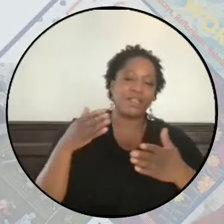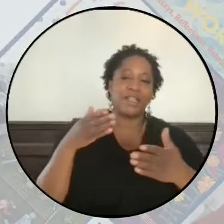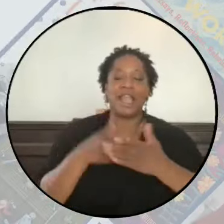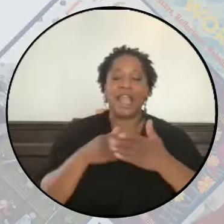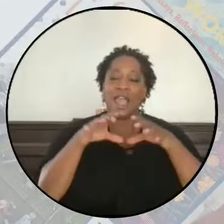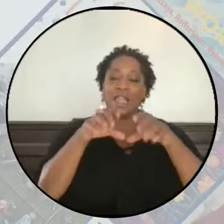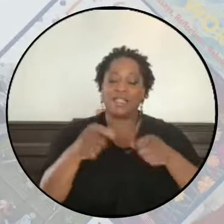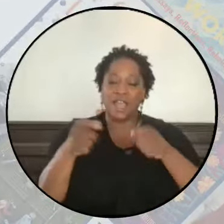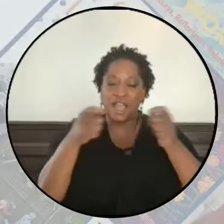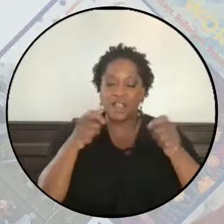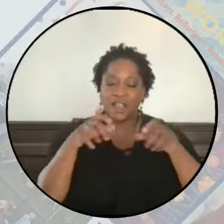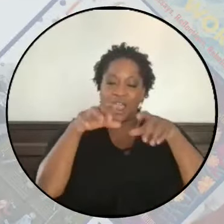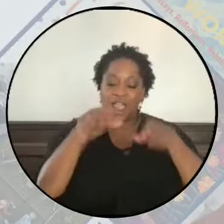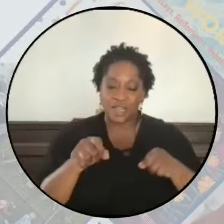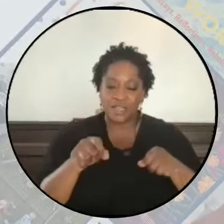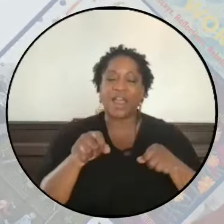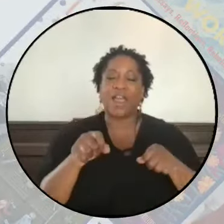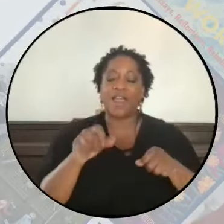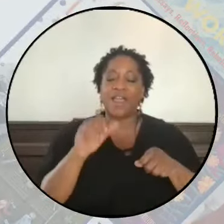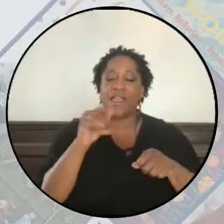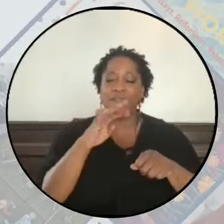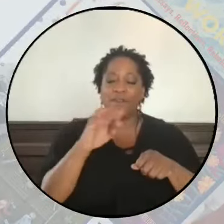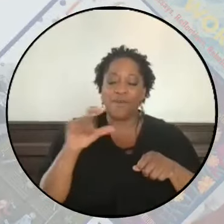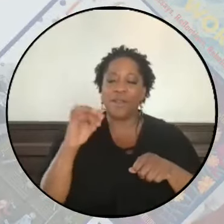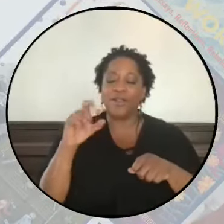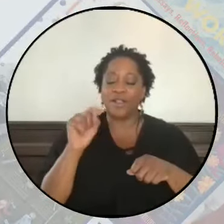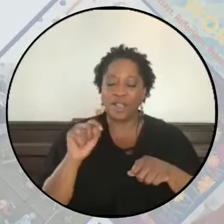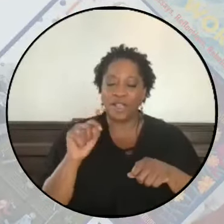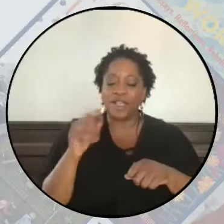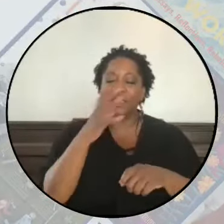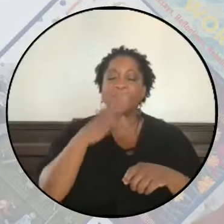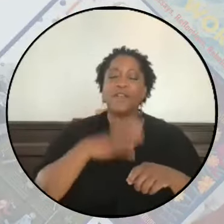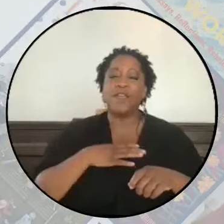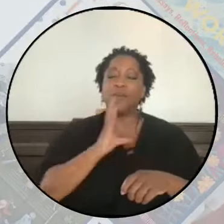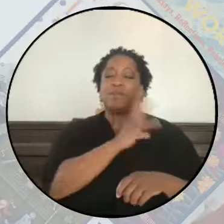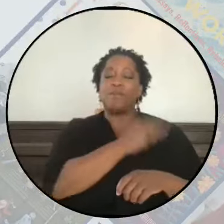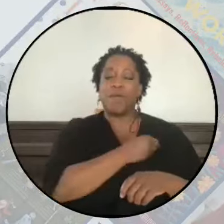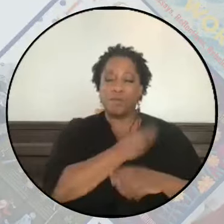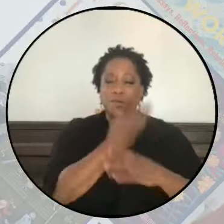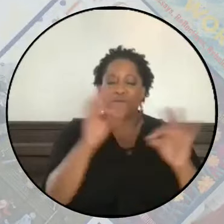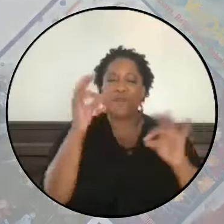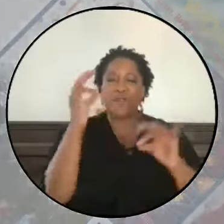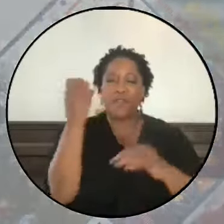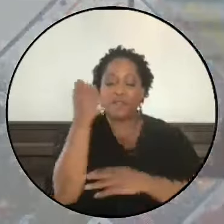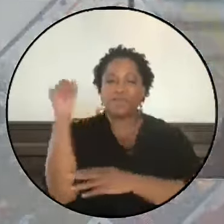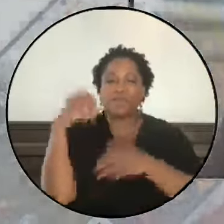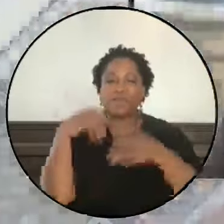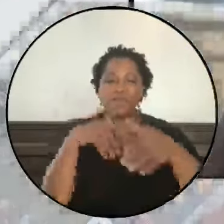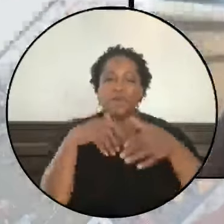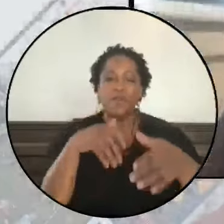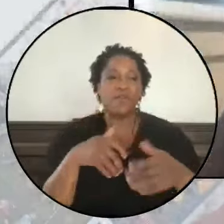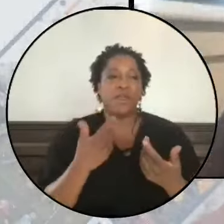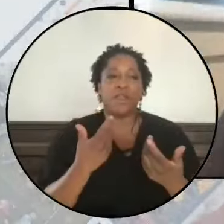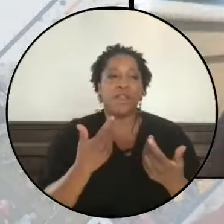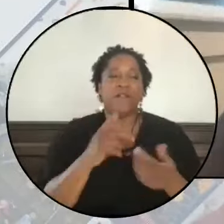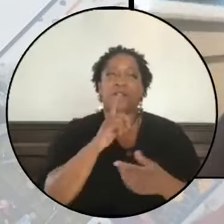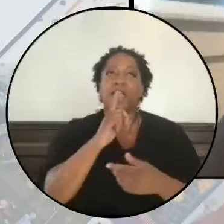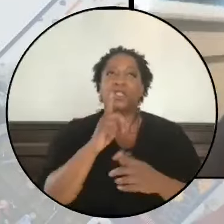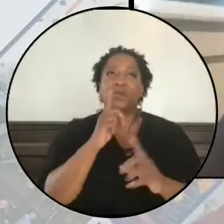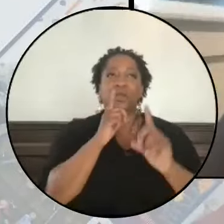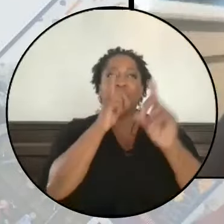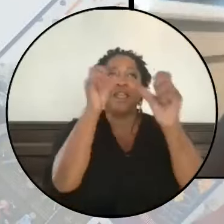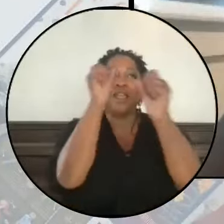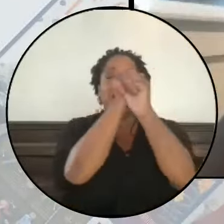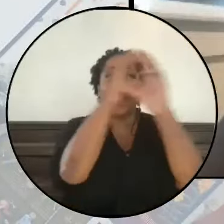-colonial, anti-imperialist, feminist, Palestinian freedom movement that is just an utter beacon of